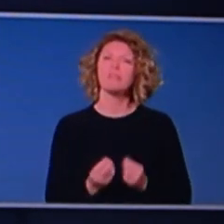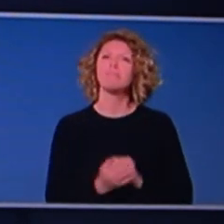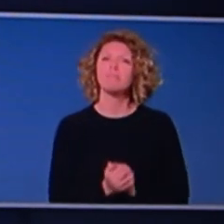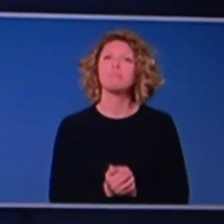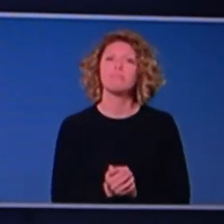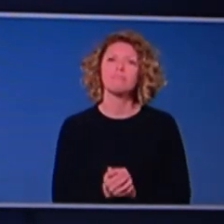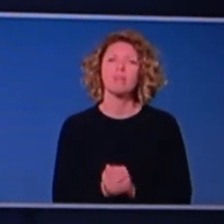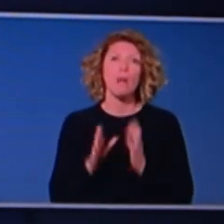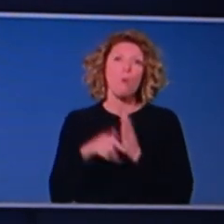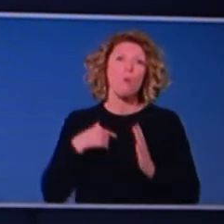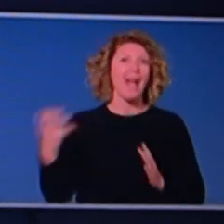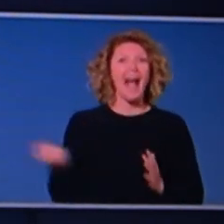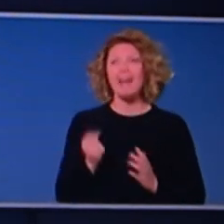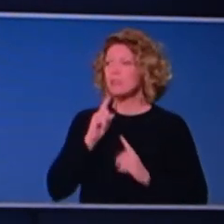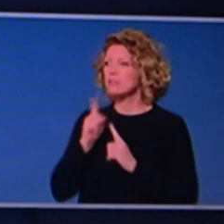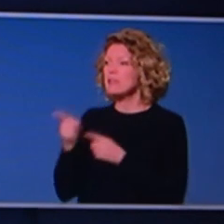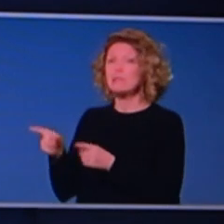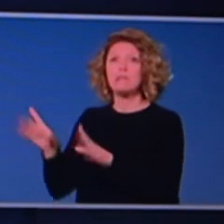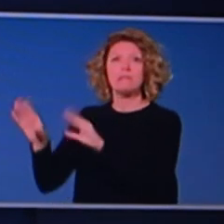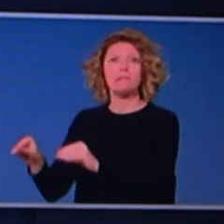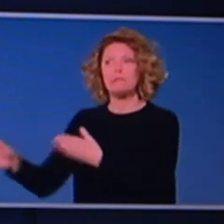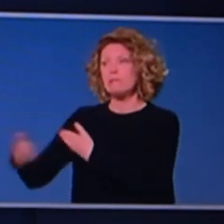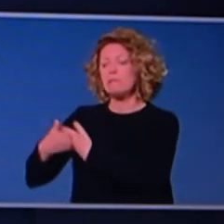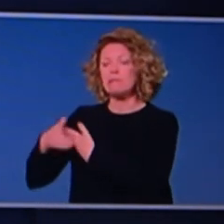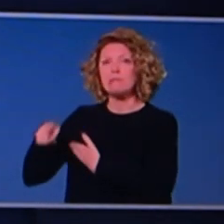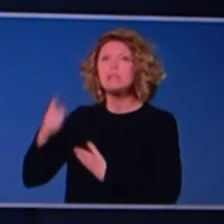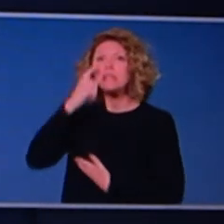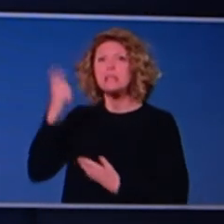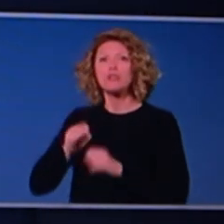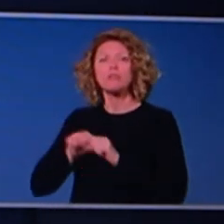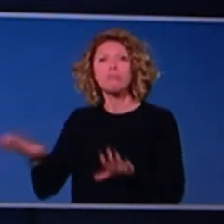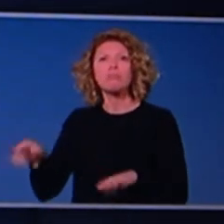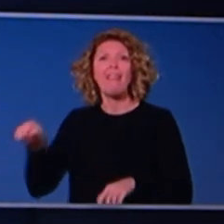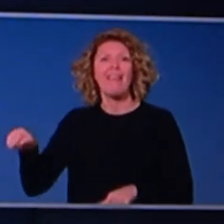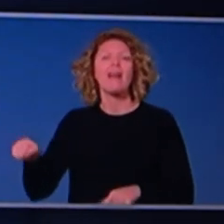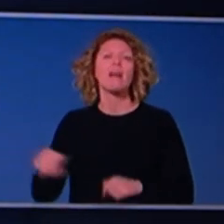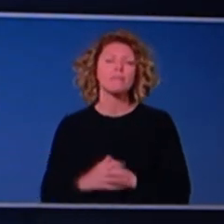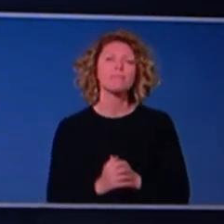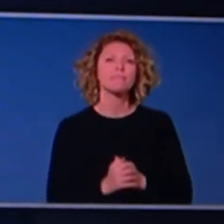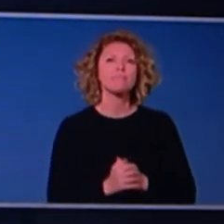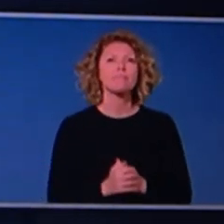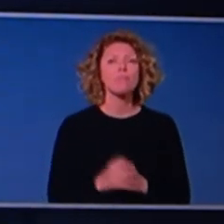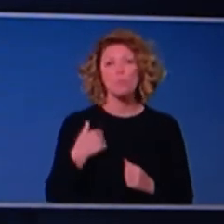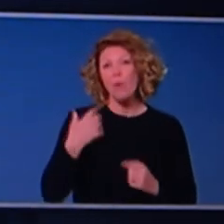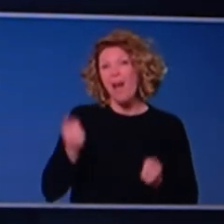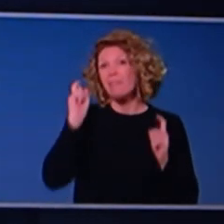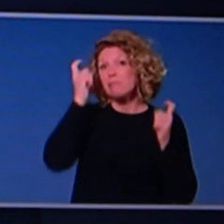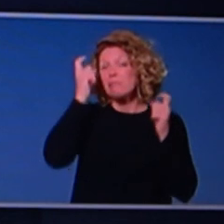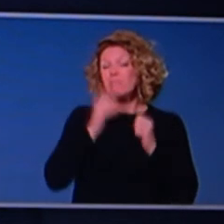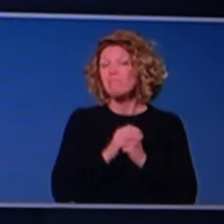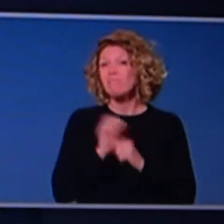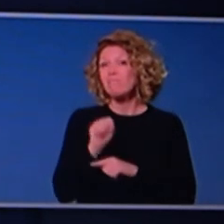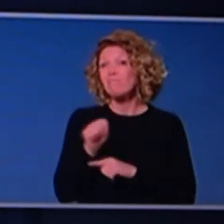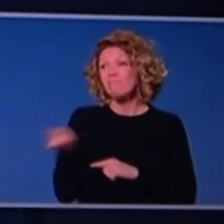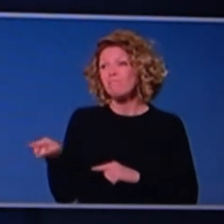the actions that we did, uh, last week. Can I say we're all, um, very concerned at the number of people